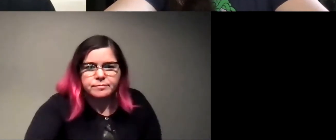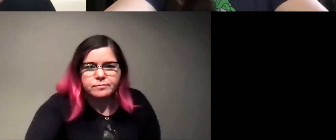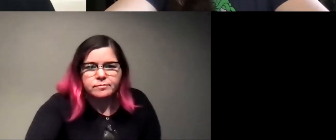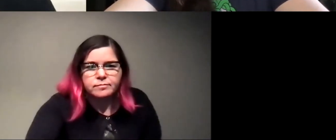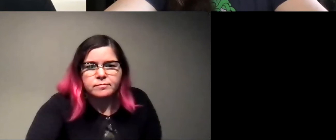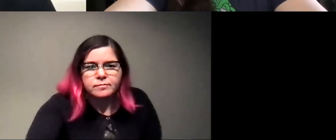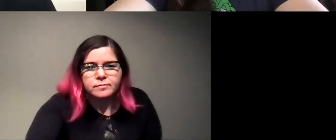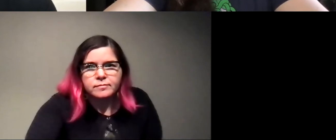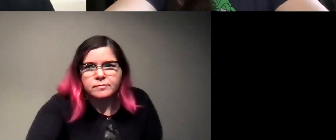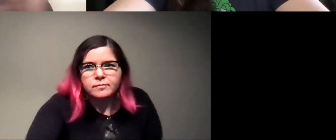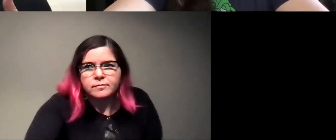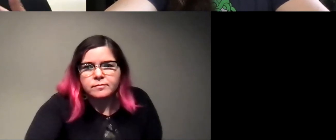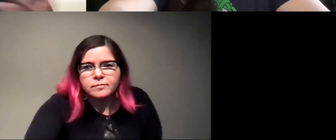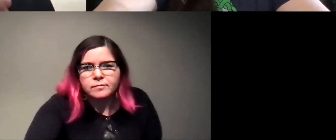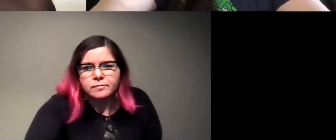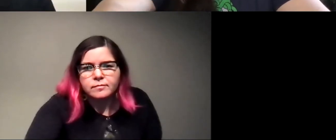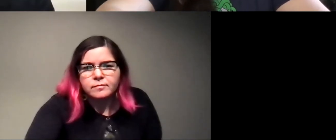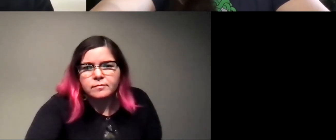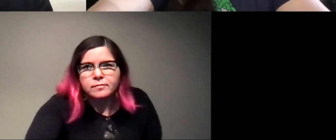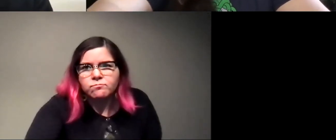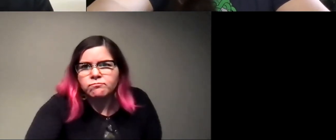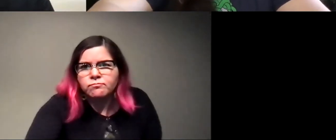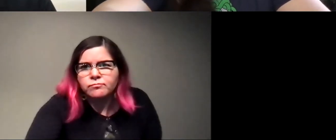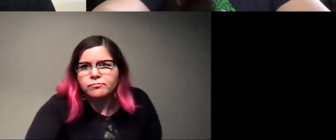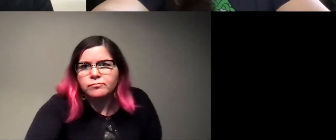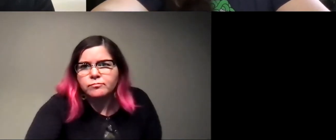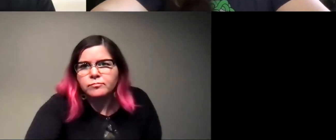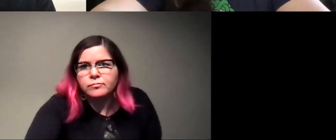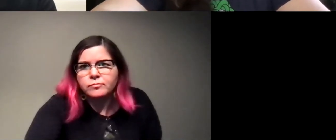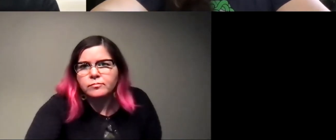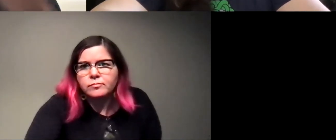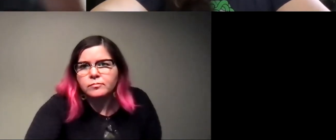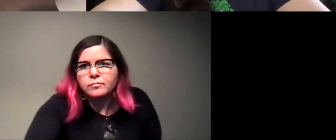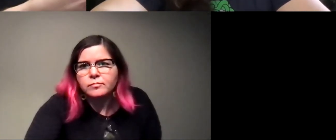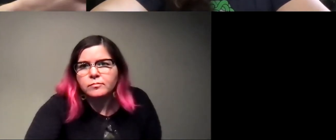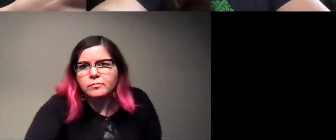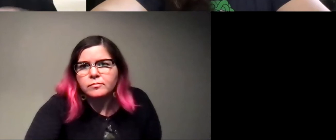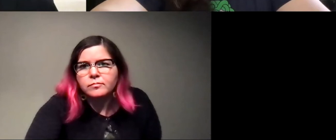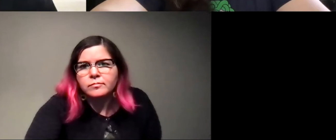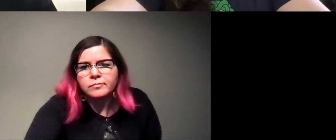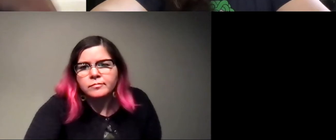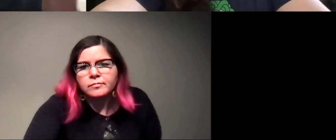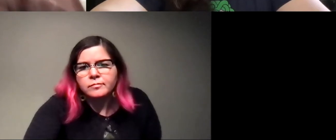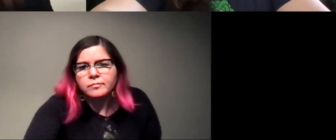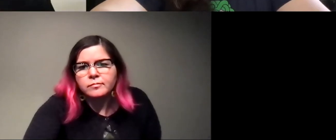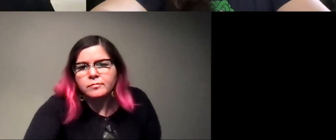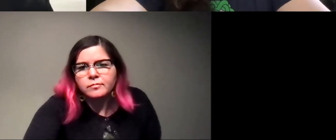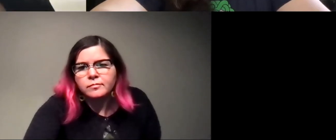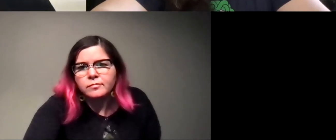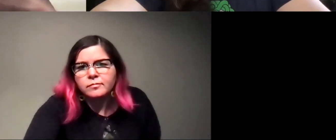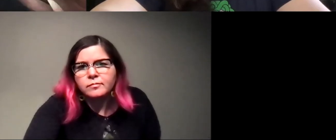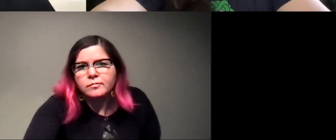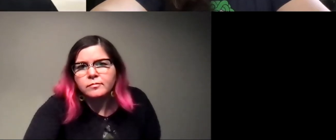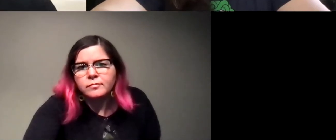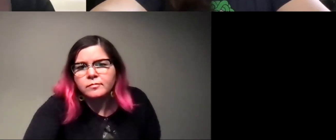garbage or new trash, they get infected and go back to the colony. And then they die and are taken back to the graveyard. And then the mushroom